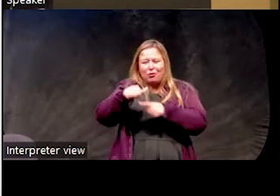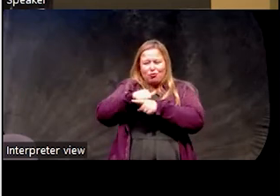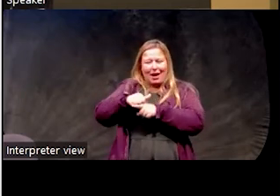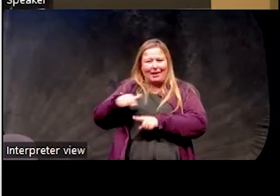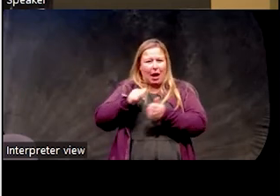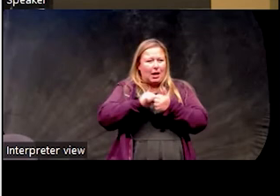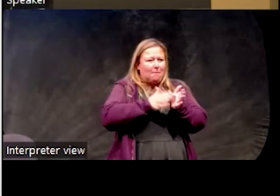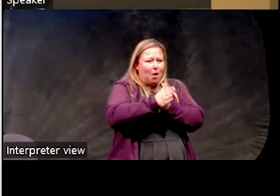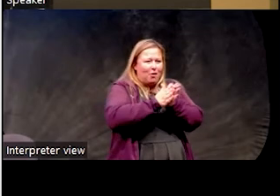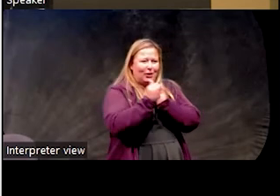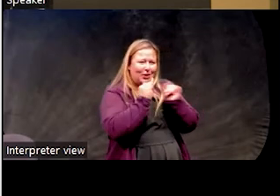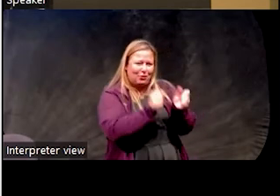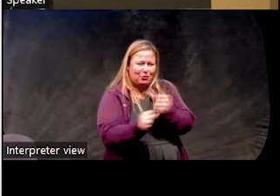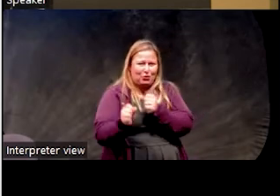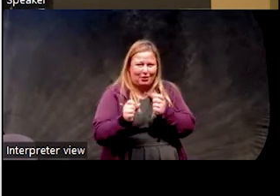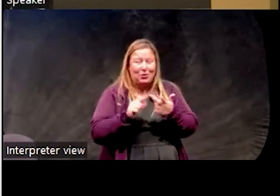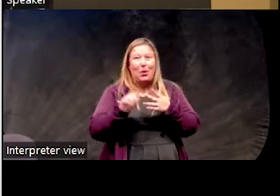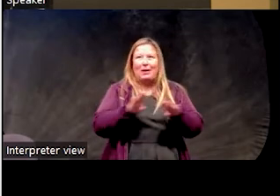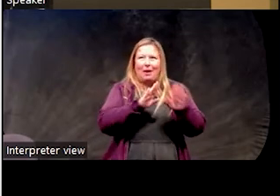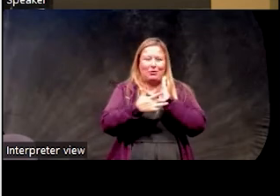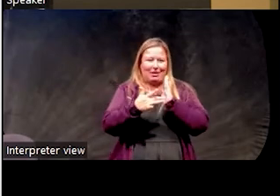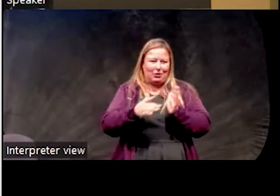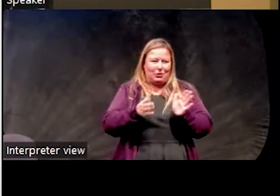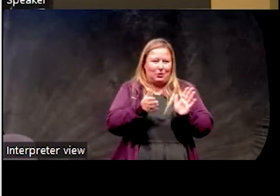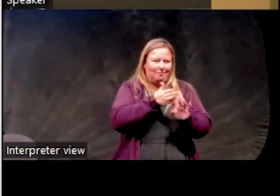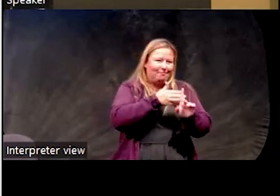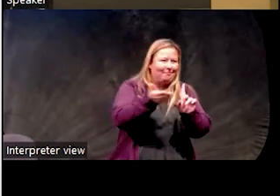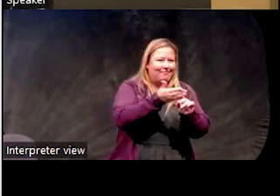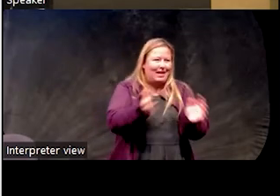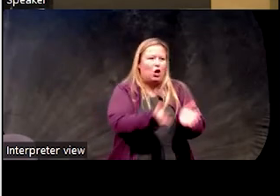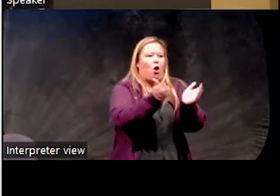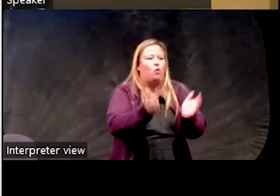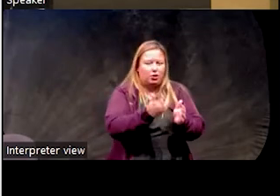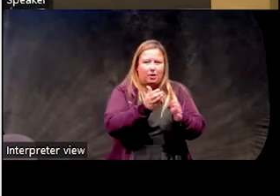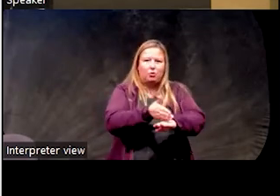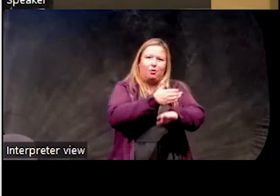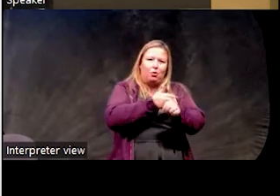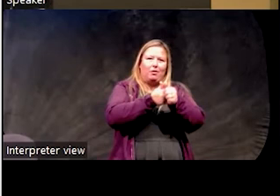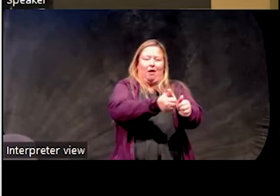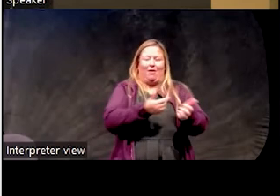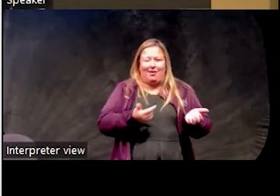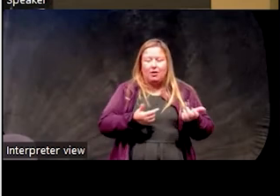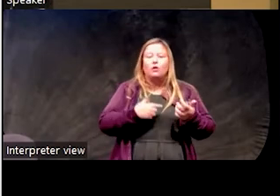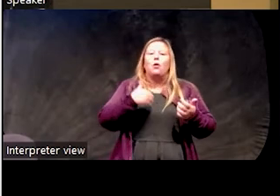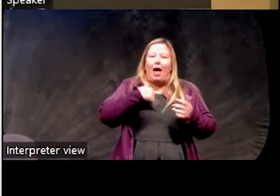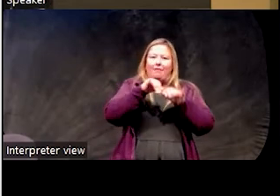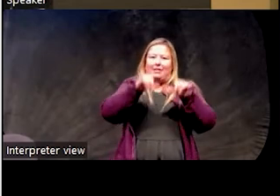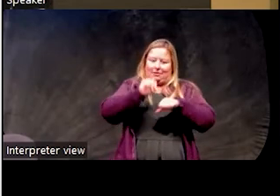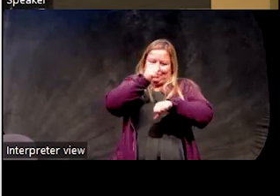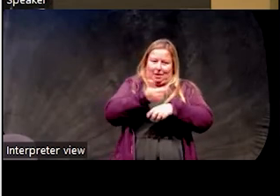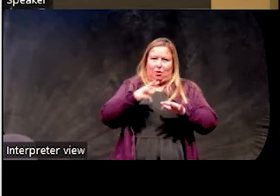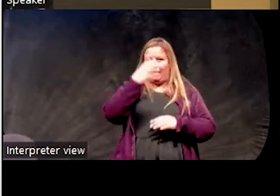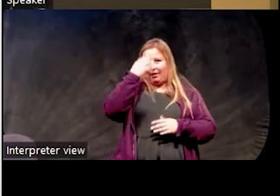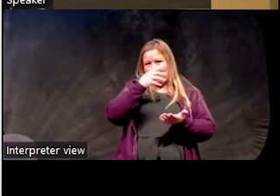in motivational interviewing strategies or behavioral techniques for improving adherence. So having a system in a sleep clinic for identifying